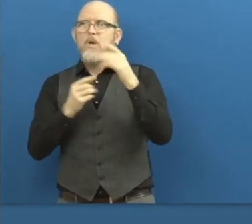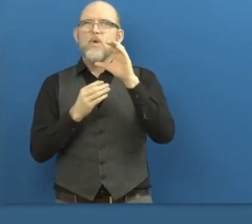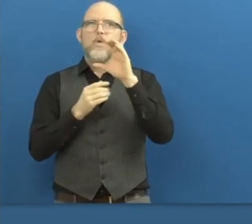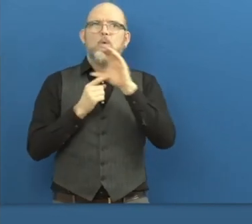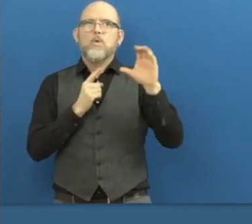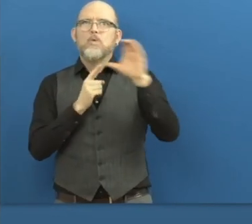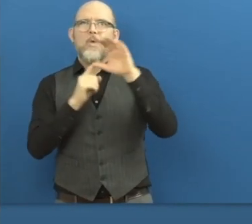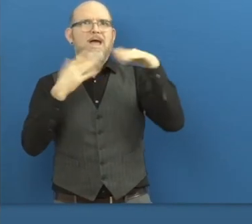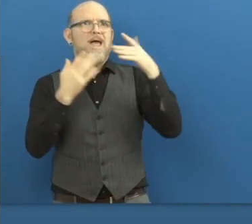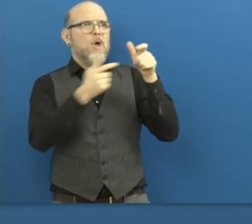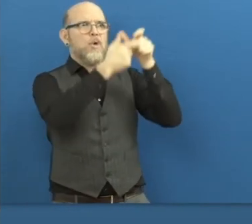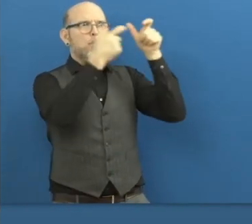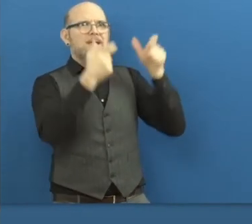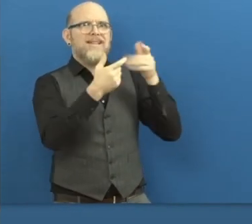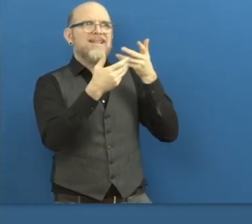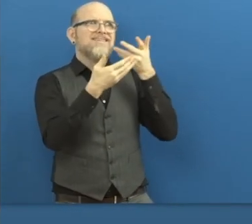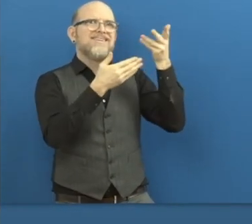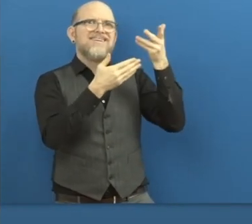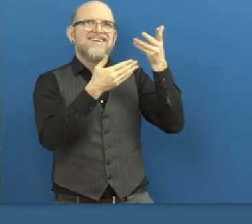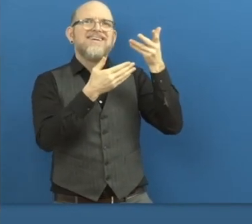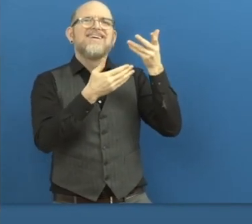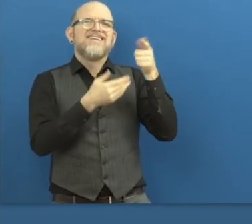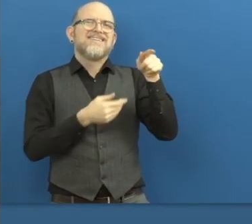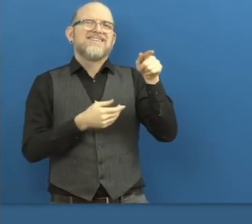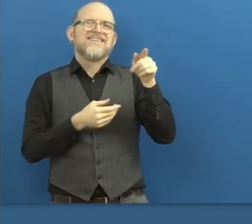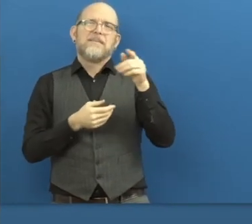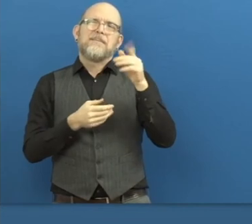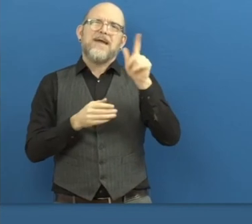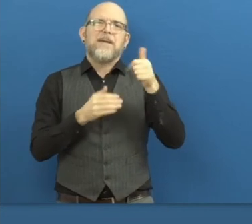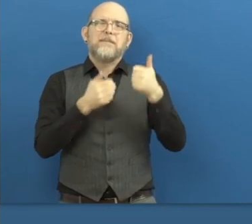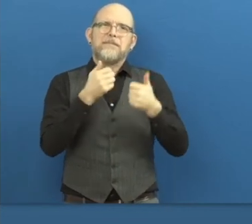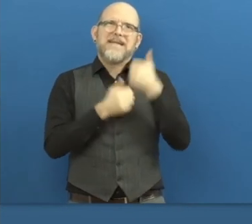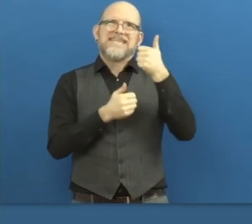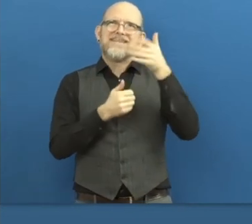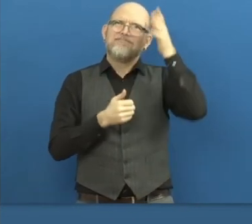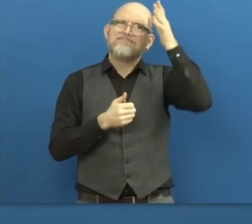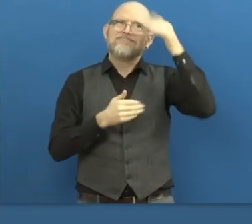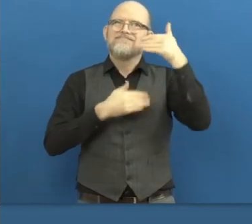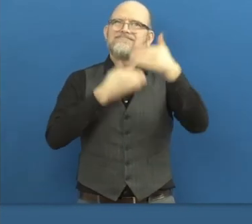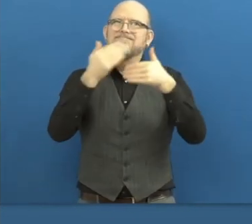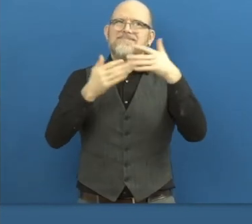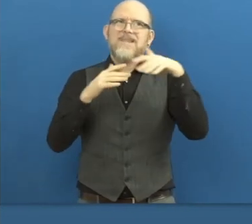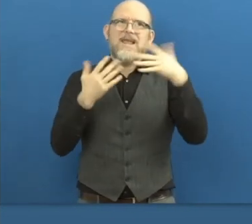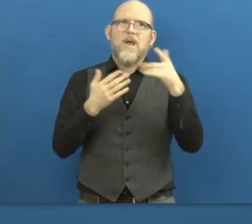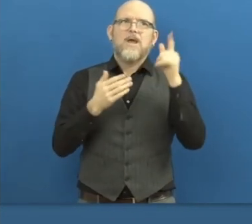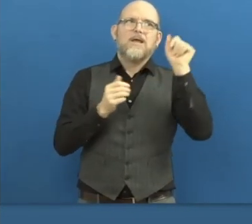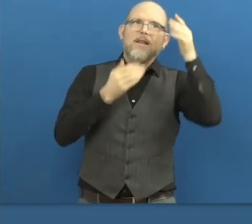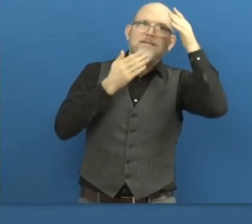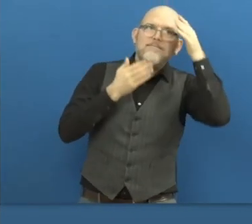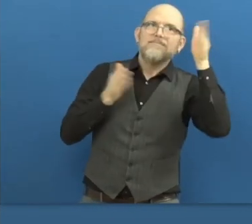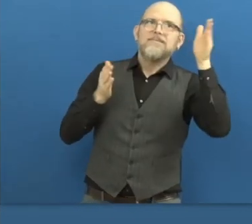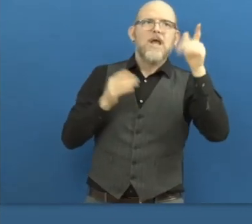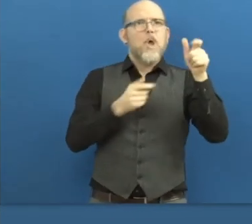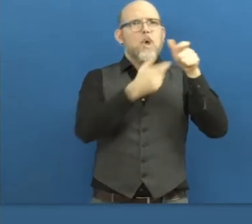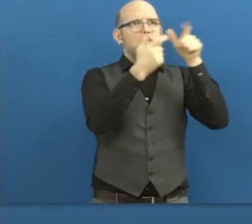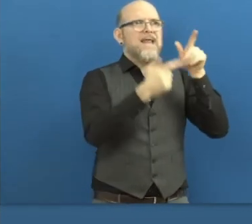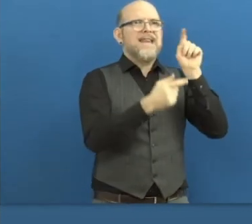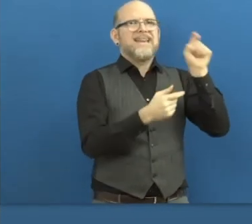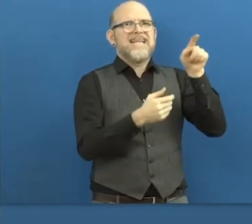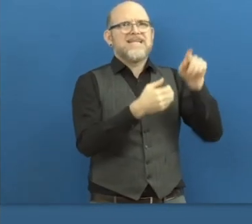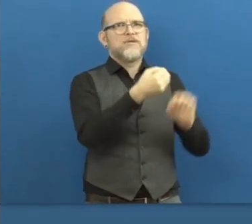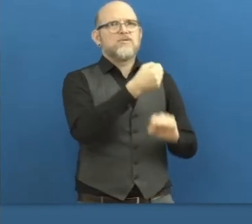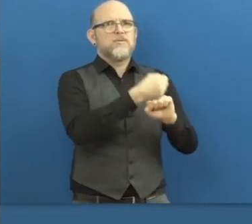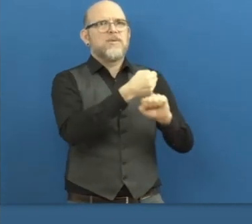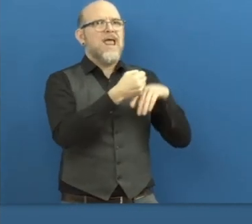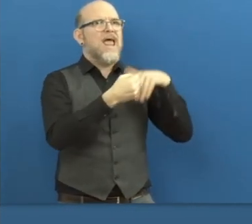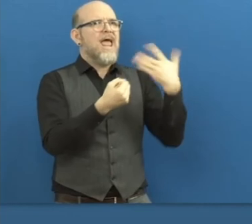and they need a lot of help in the way they're positioning themselves as receptive and open and willing and ready